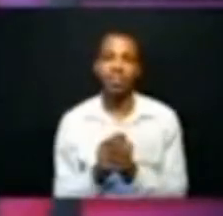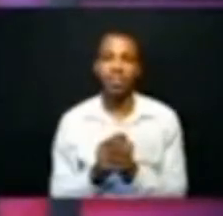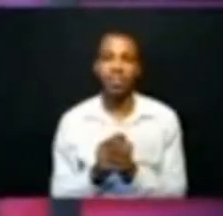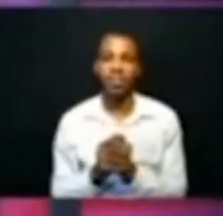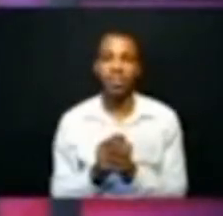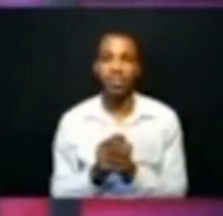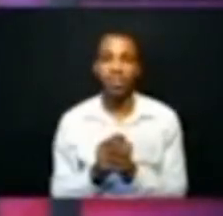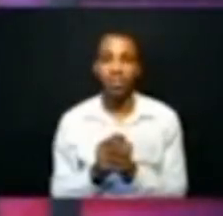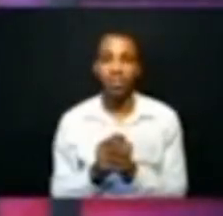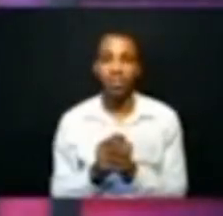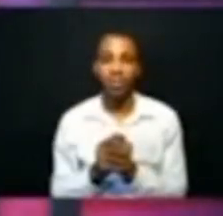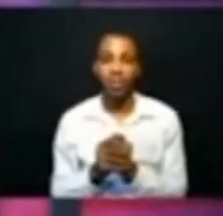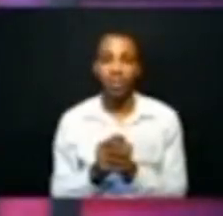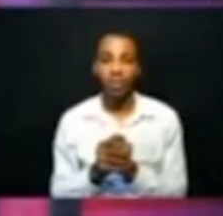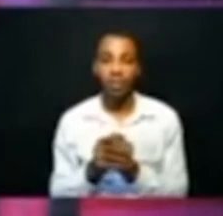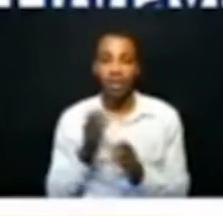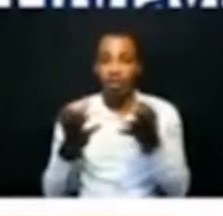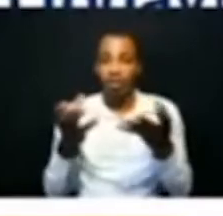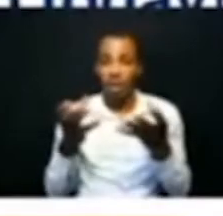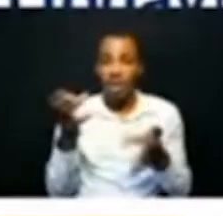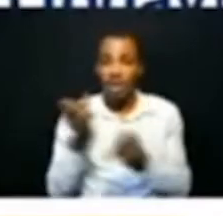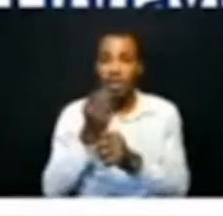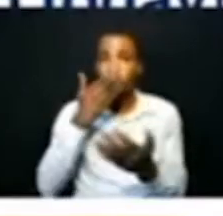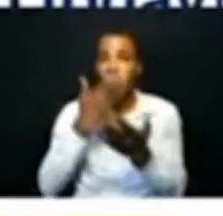the future is what we do today